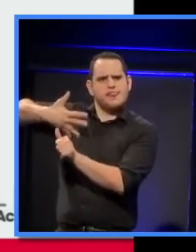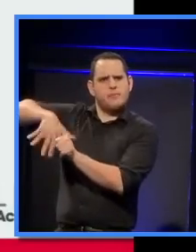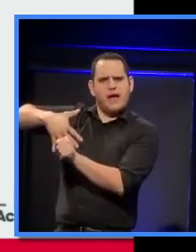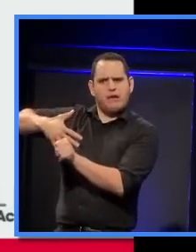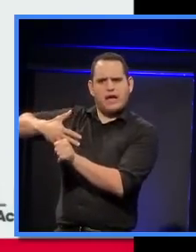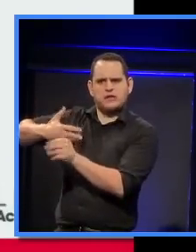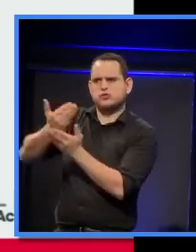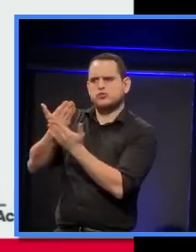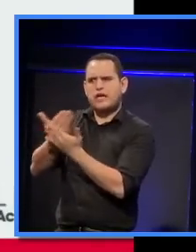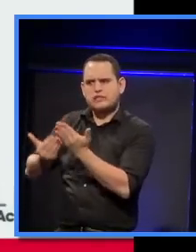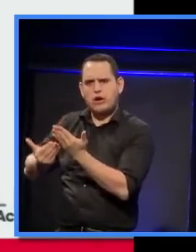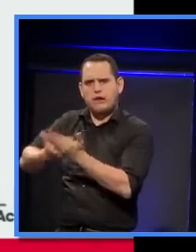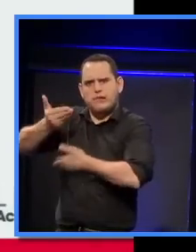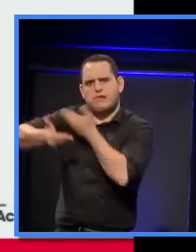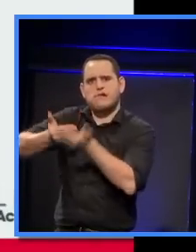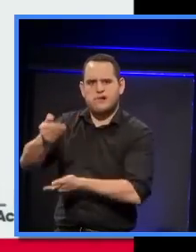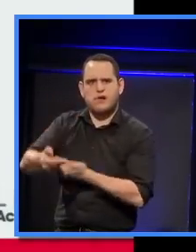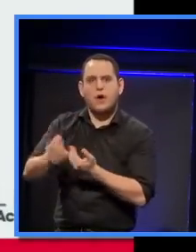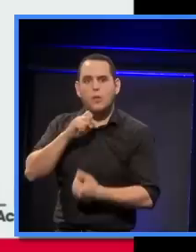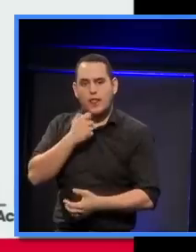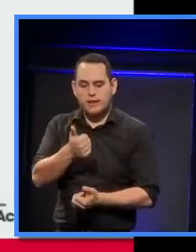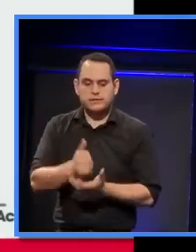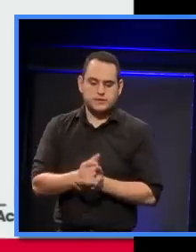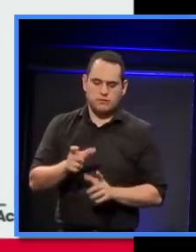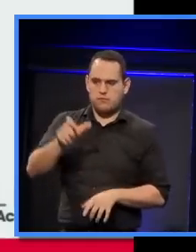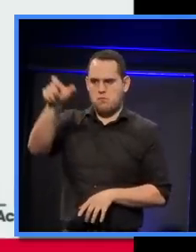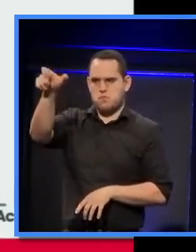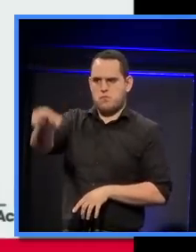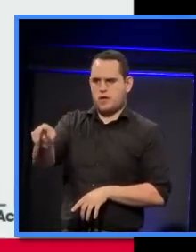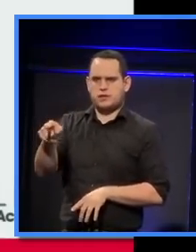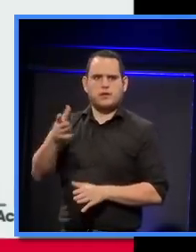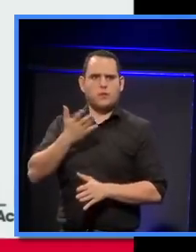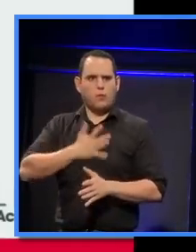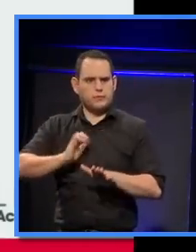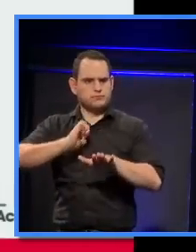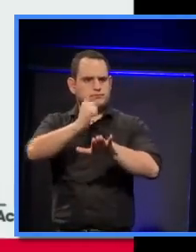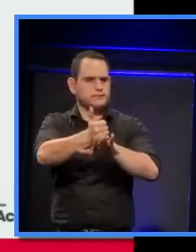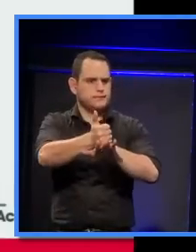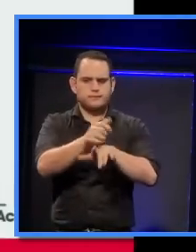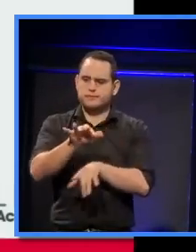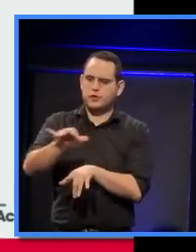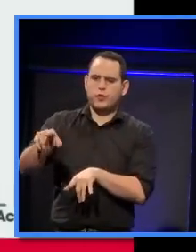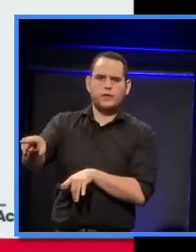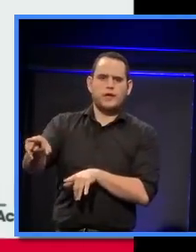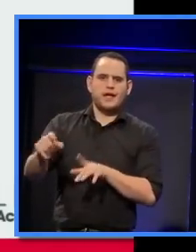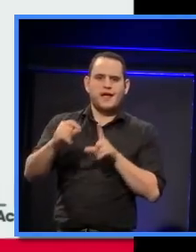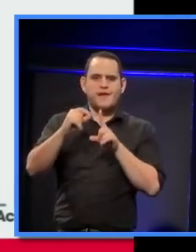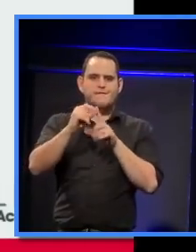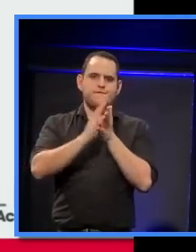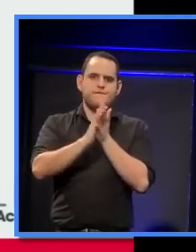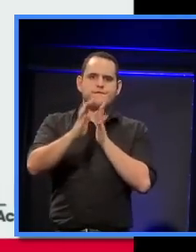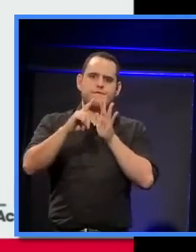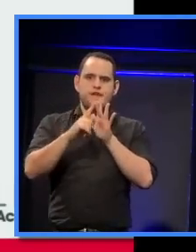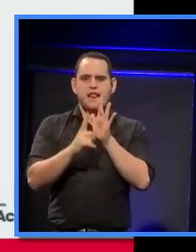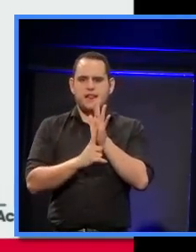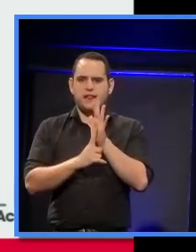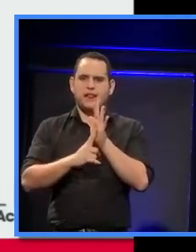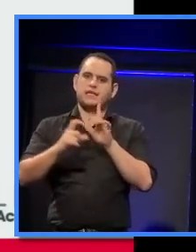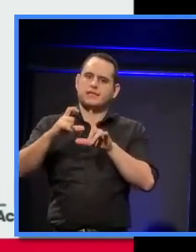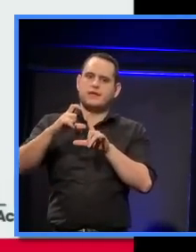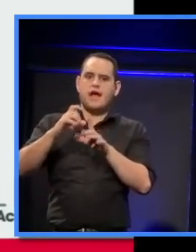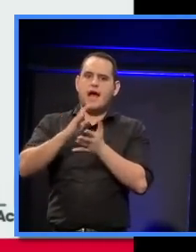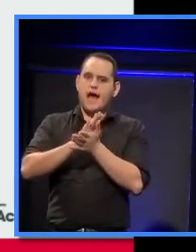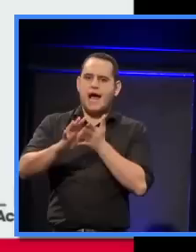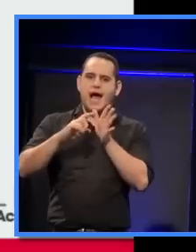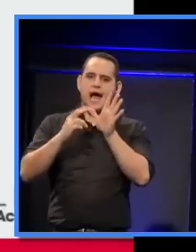start off with. The client is the... The client is called the Philharmonie de Paris. It's an organisation that's been set